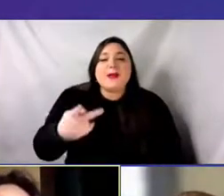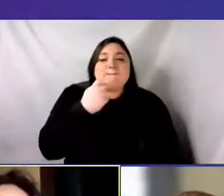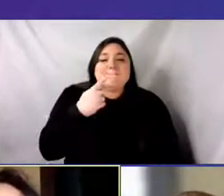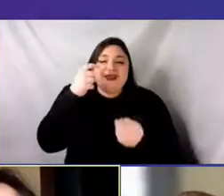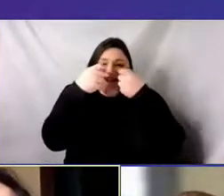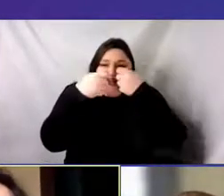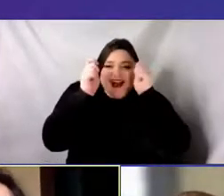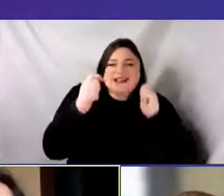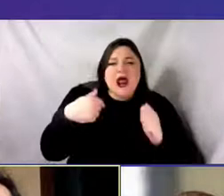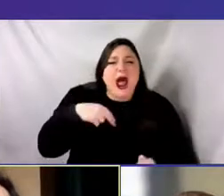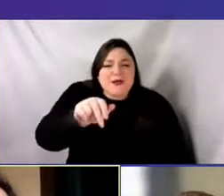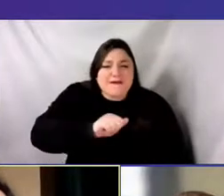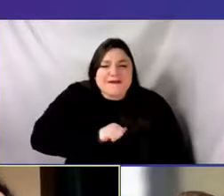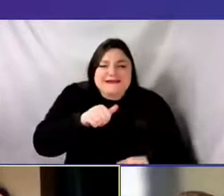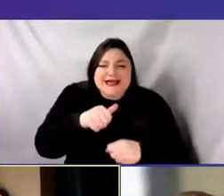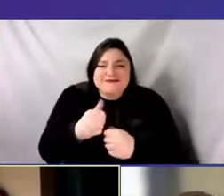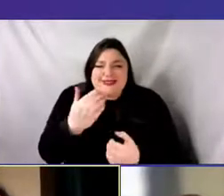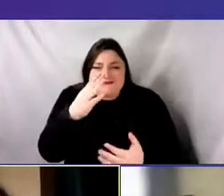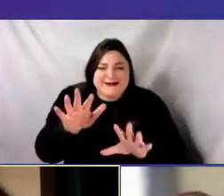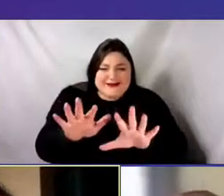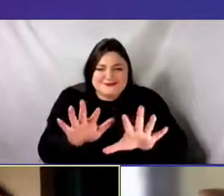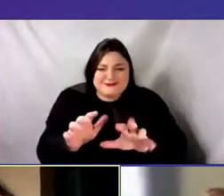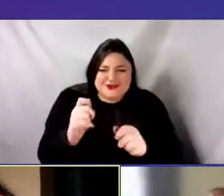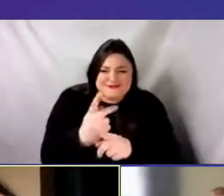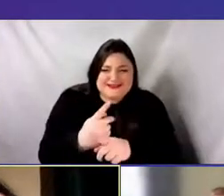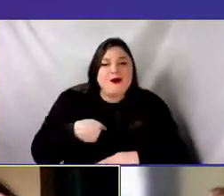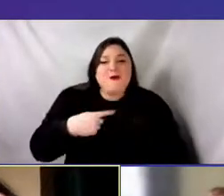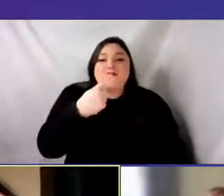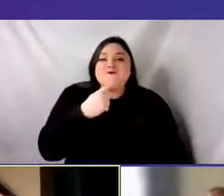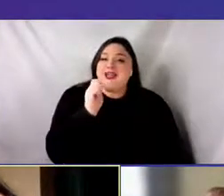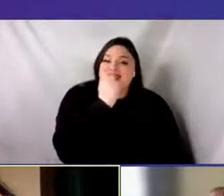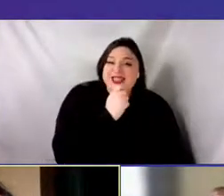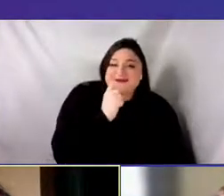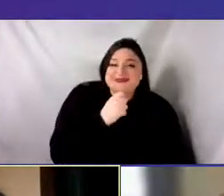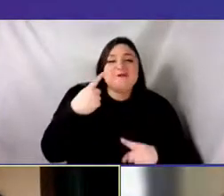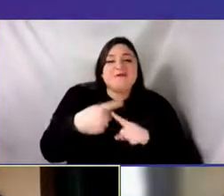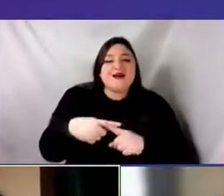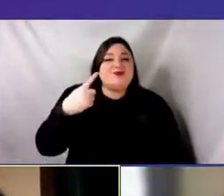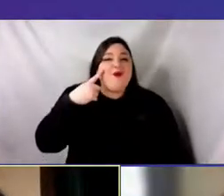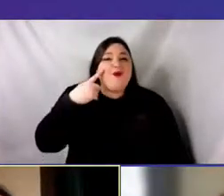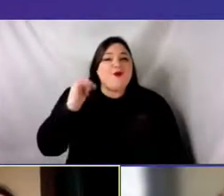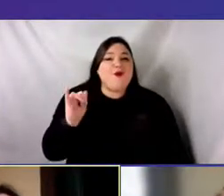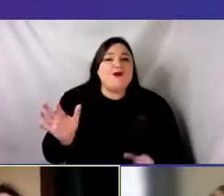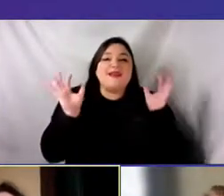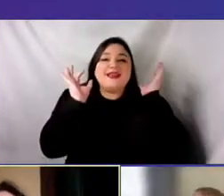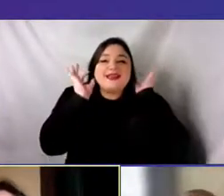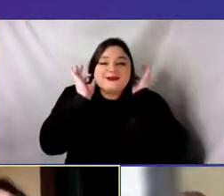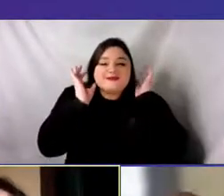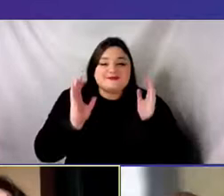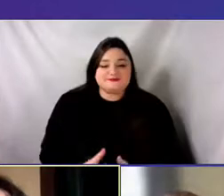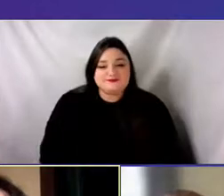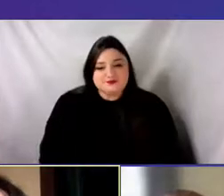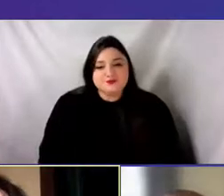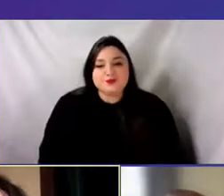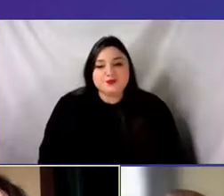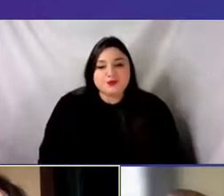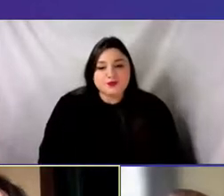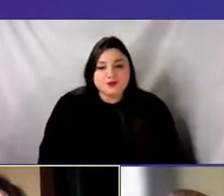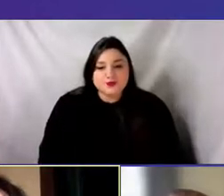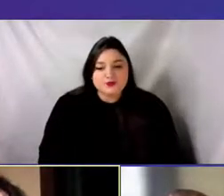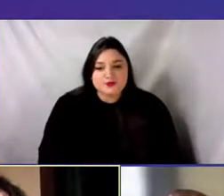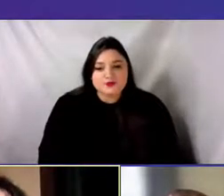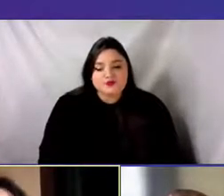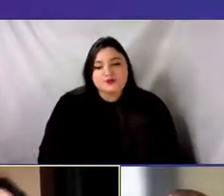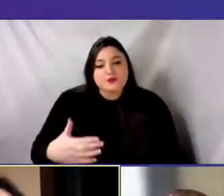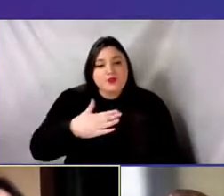looking at myself my camera, red lipstick and gold earrings. Um, I'm approaching this conversation